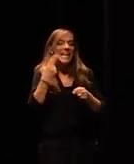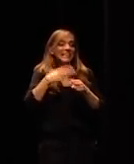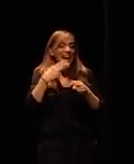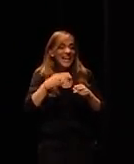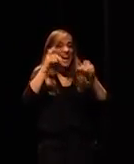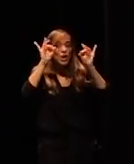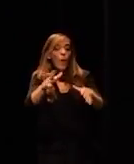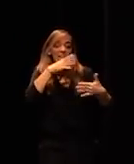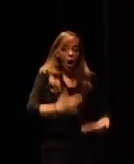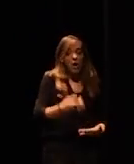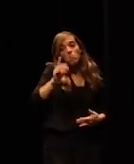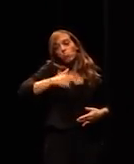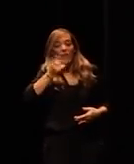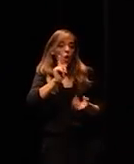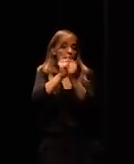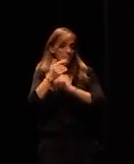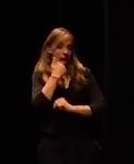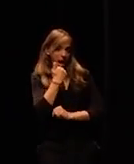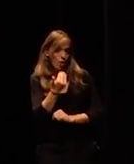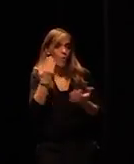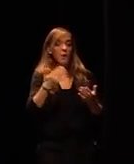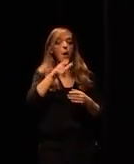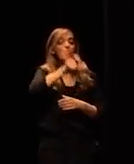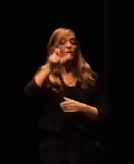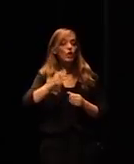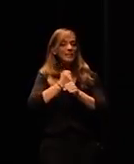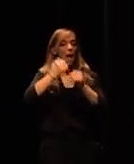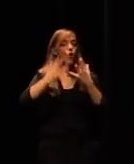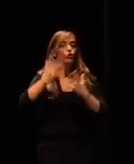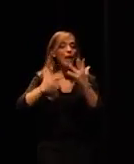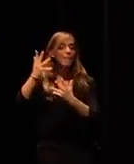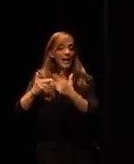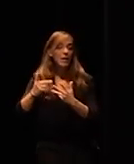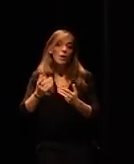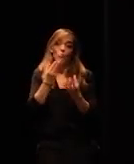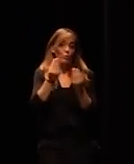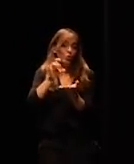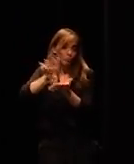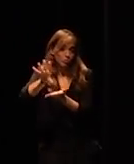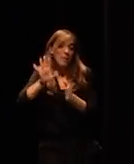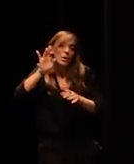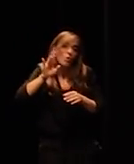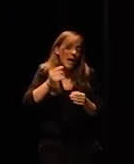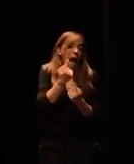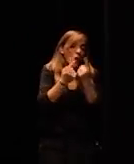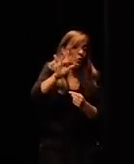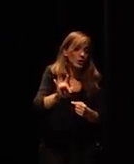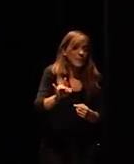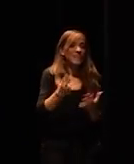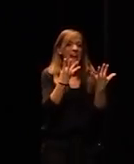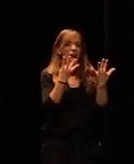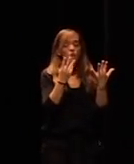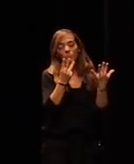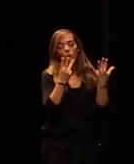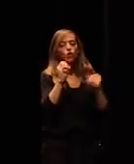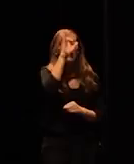I don't know depending on how good your bookkeeping is but here's other good news 85% of all new jobs have not been invented